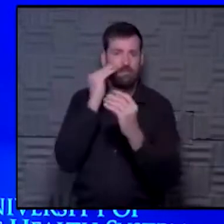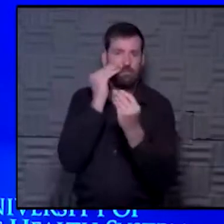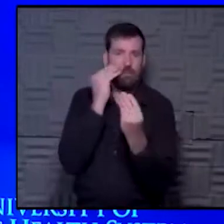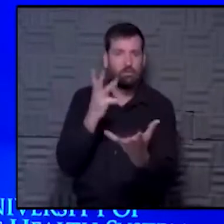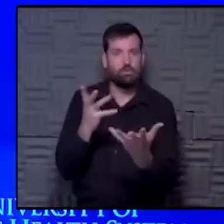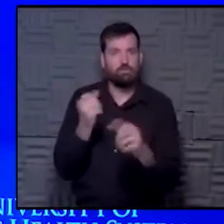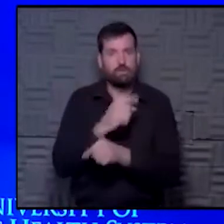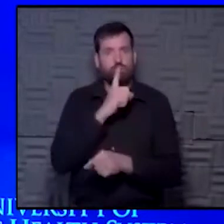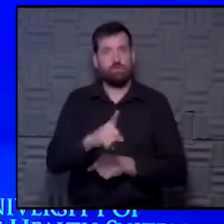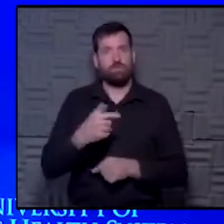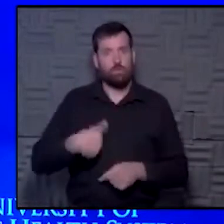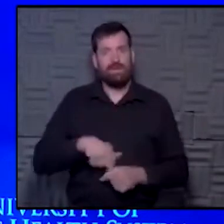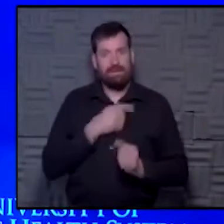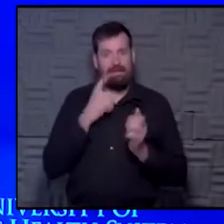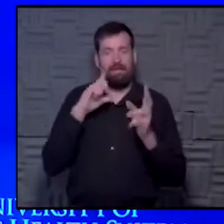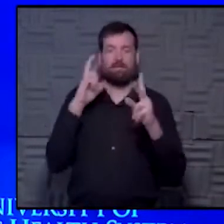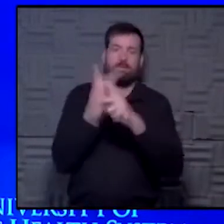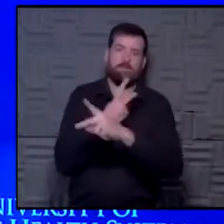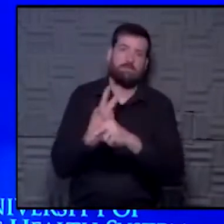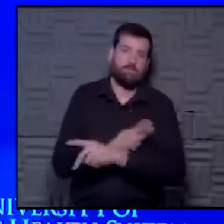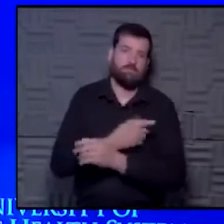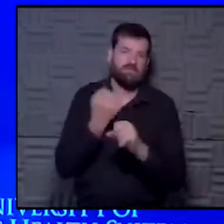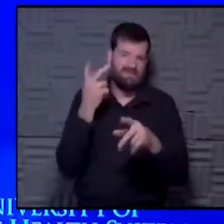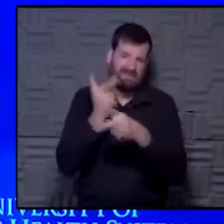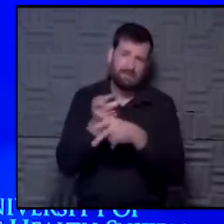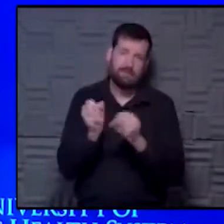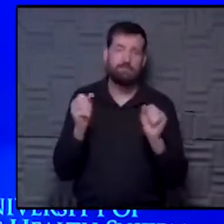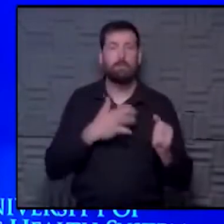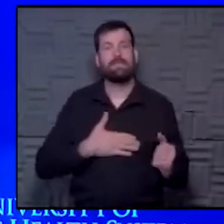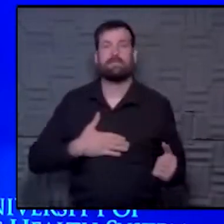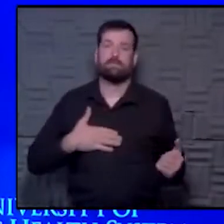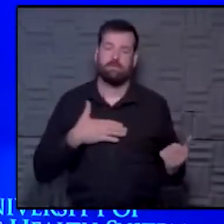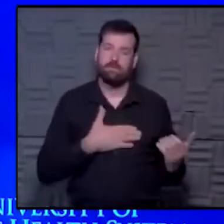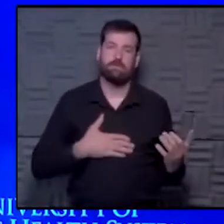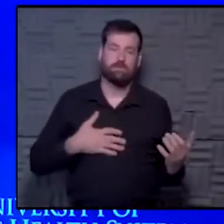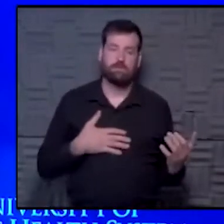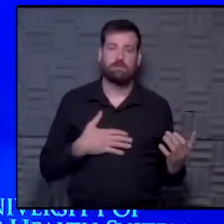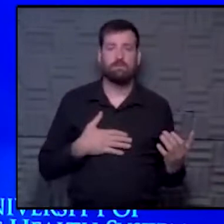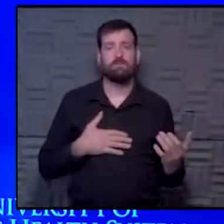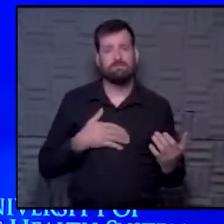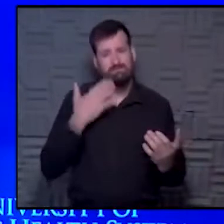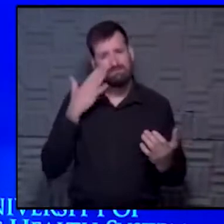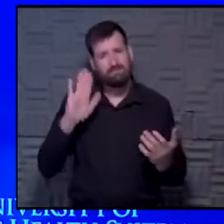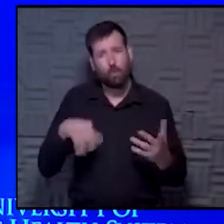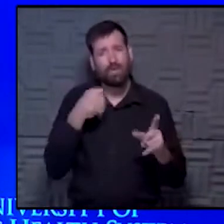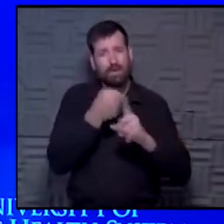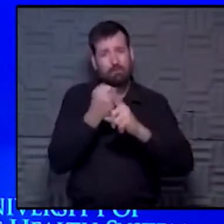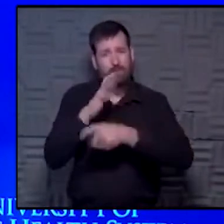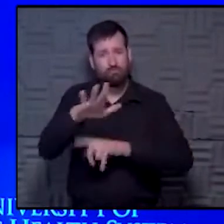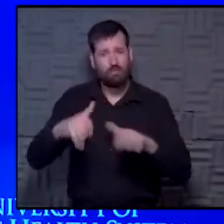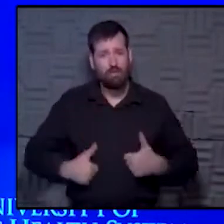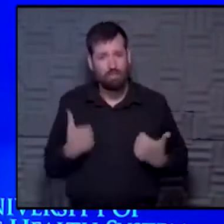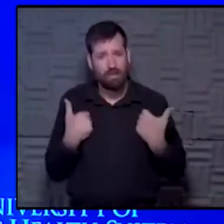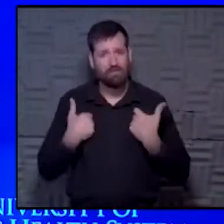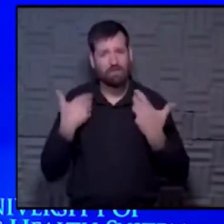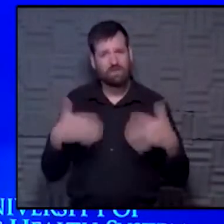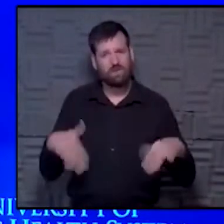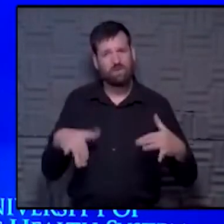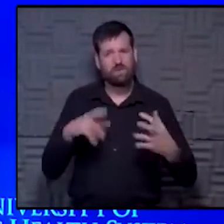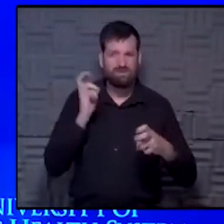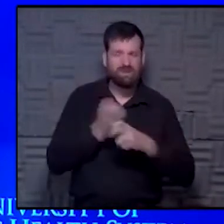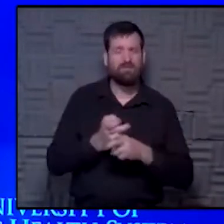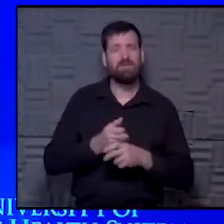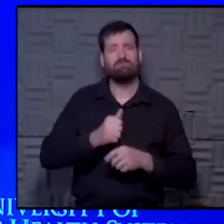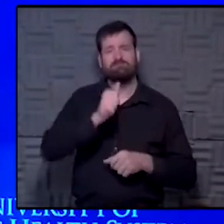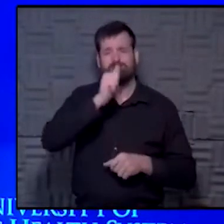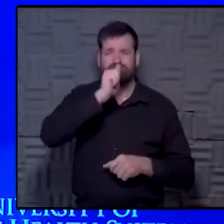that we can get out of this and keep everyone safe. So please, as hard as those impacts may be on life and as tired